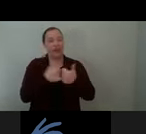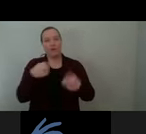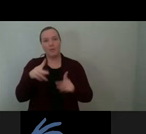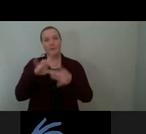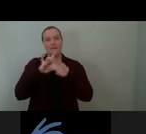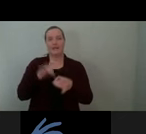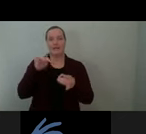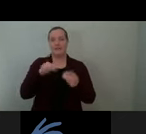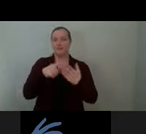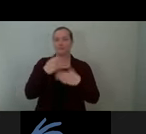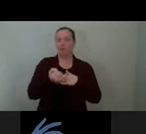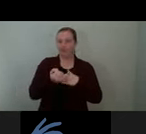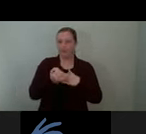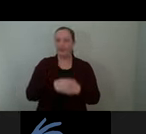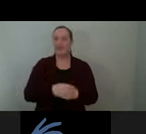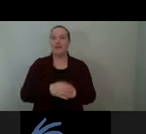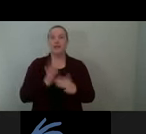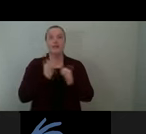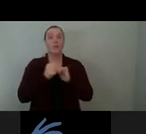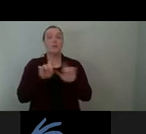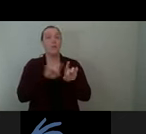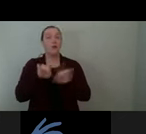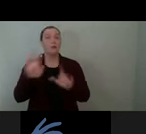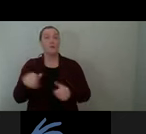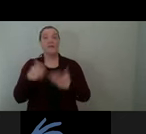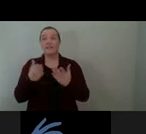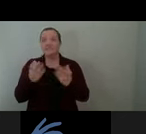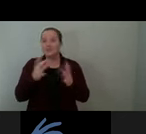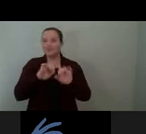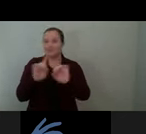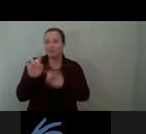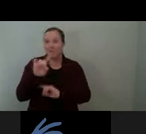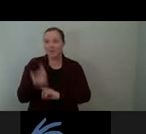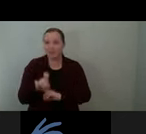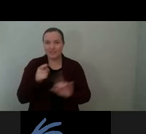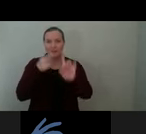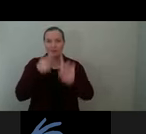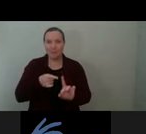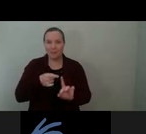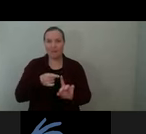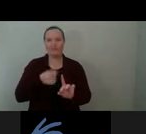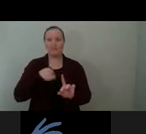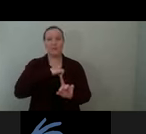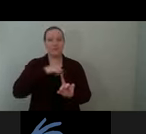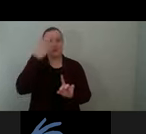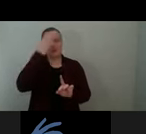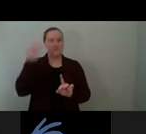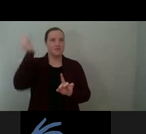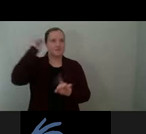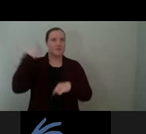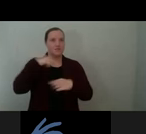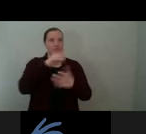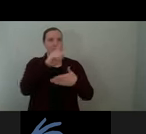competition brief was also proposed a number of important questions and objectives that we have kept in mind throughout the design process.